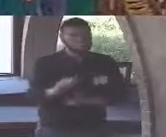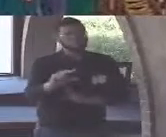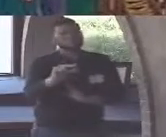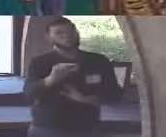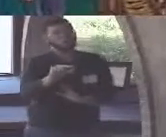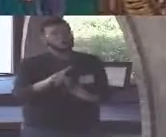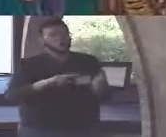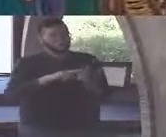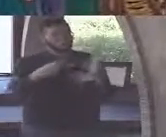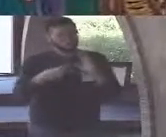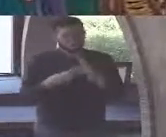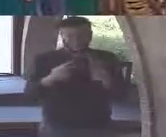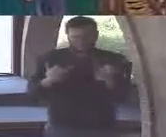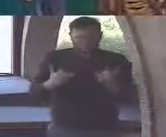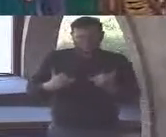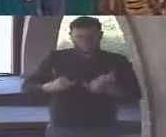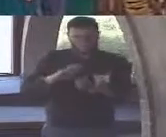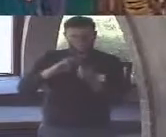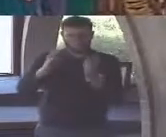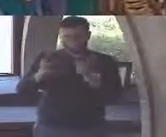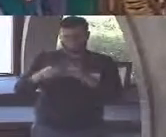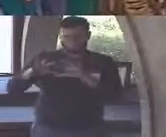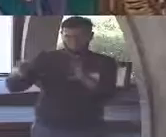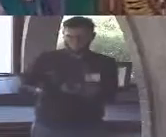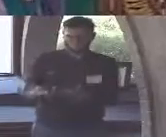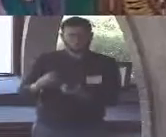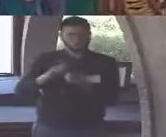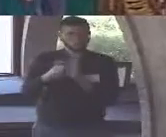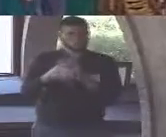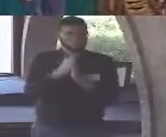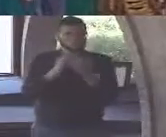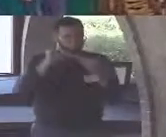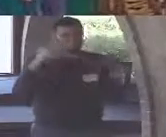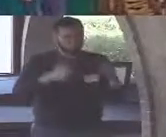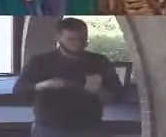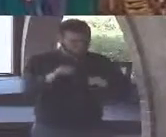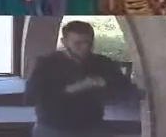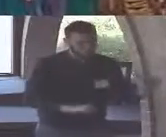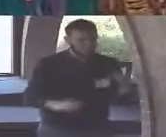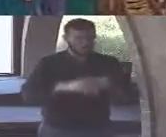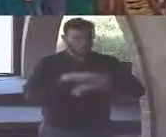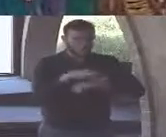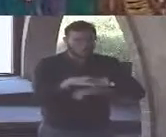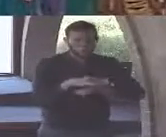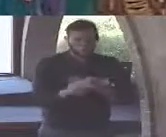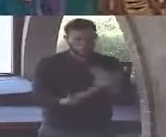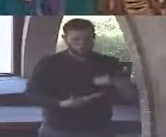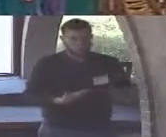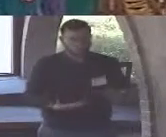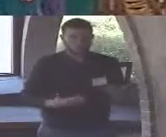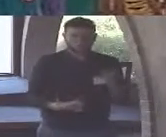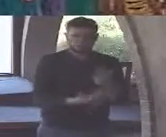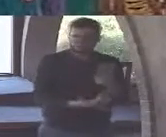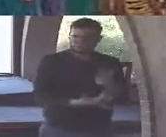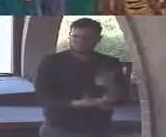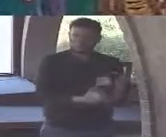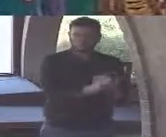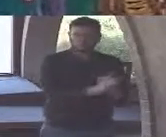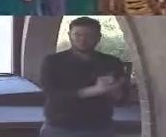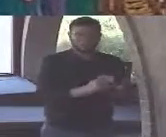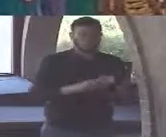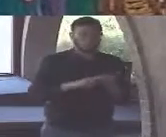and philosophy and higher criticism the traditional Judeo-Christian concept of God can no longer serve as